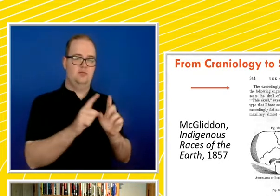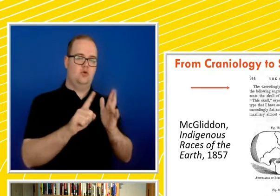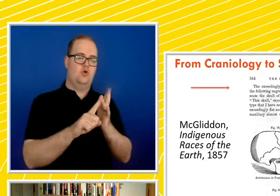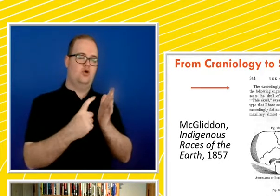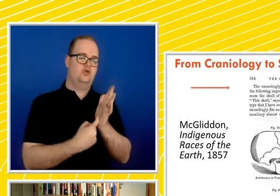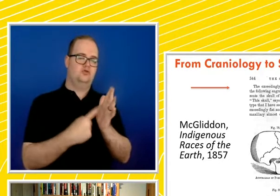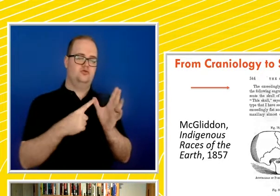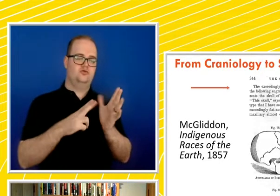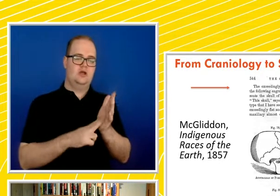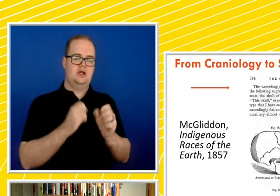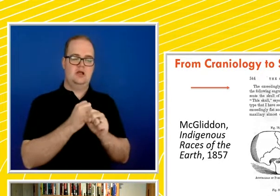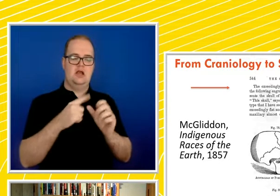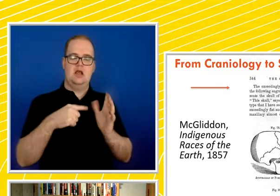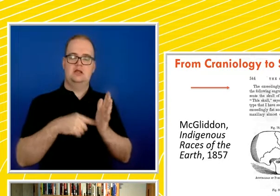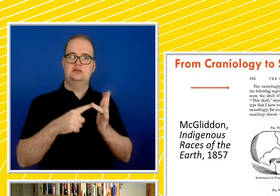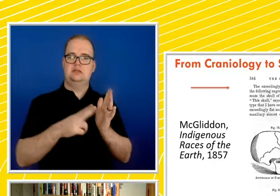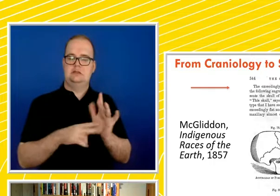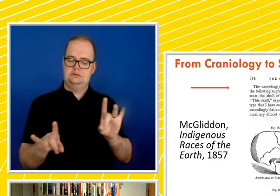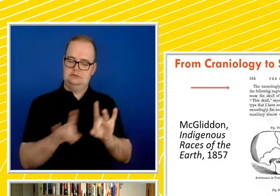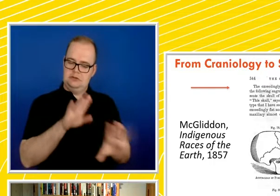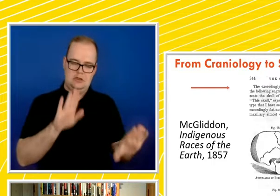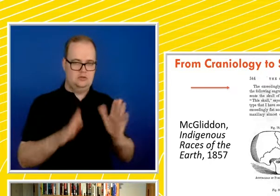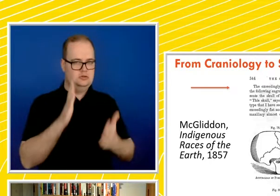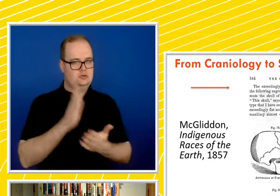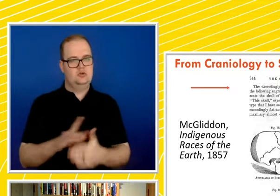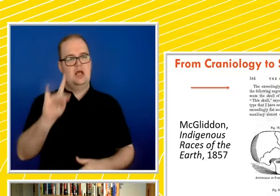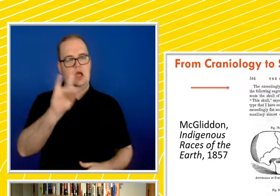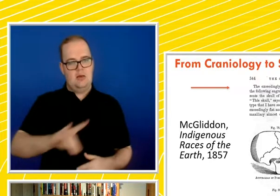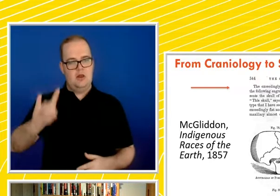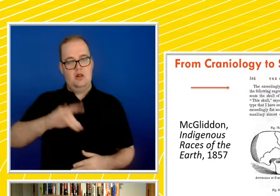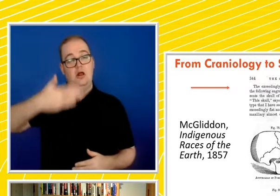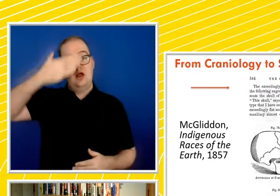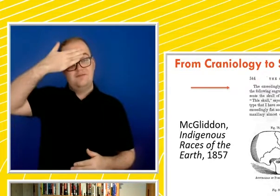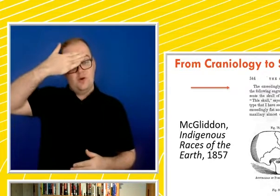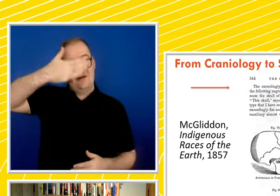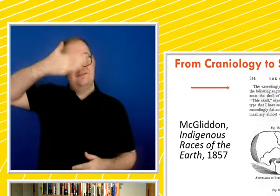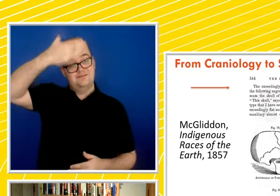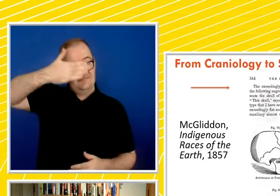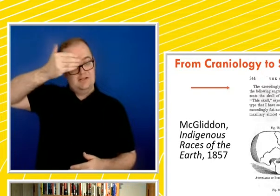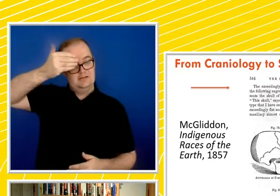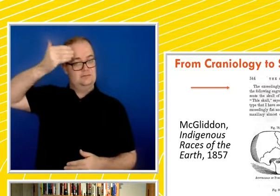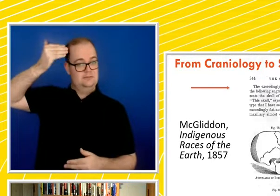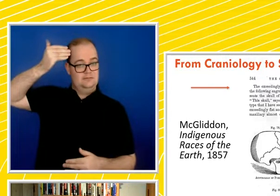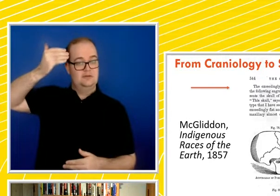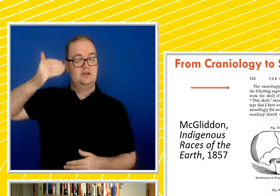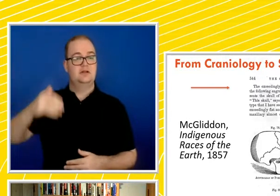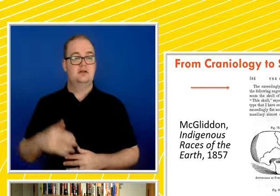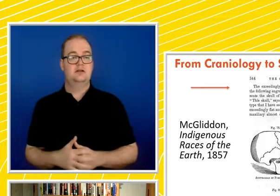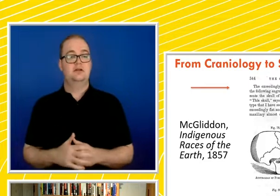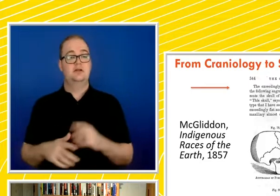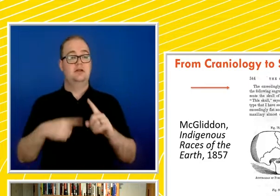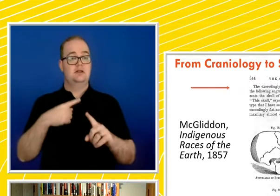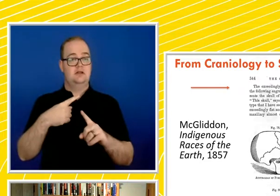truly an animal head. The forehead is exceedingly flat and recedent, while the prognathism of the superior maxillary almost